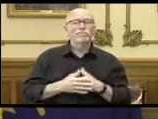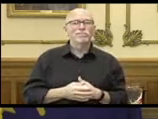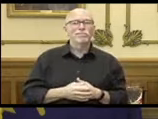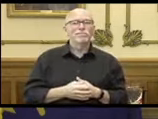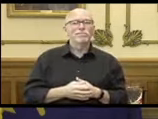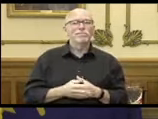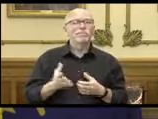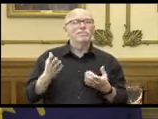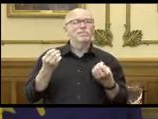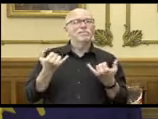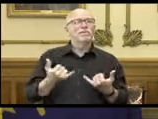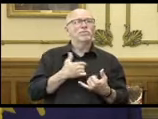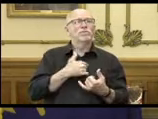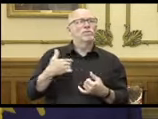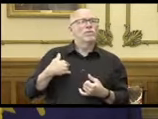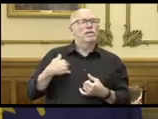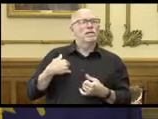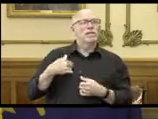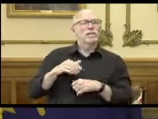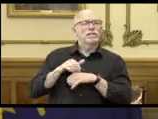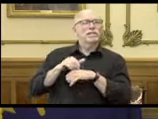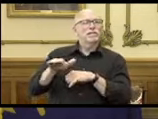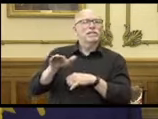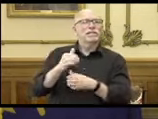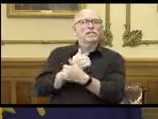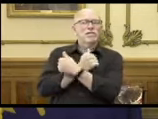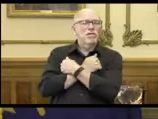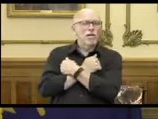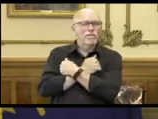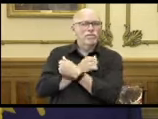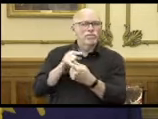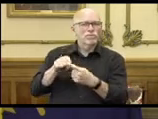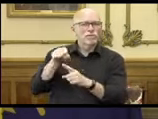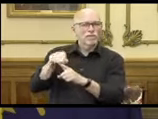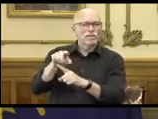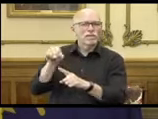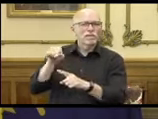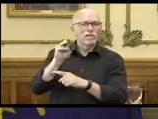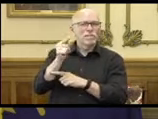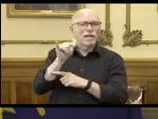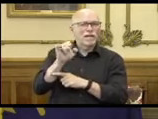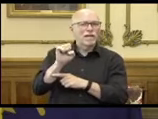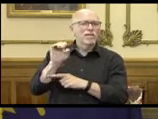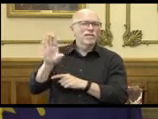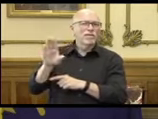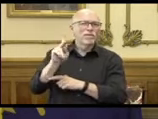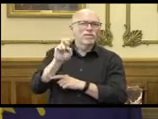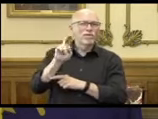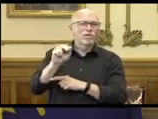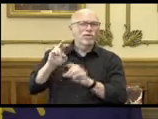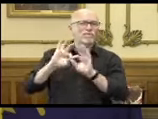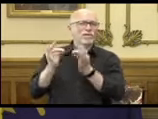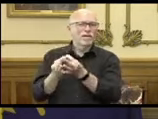And we send much love his way and to Maggie and the entire Kernan family.